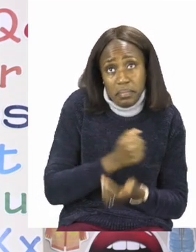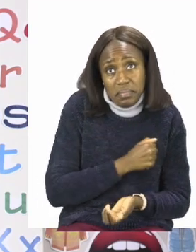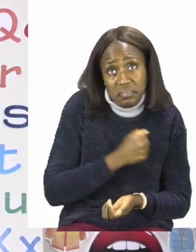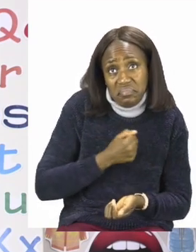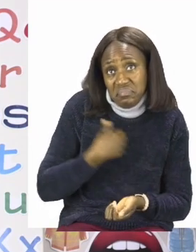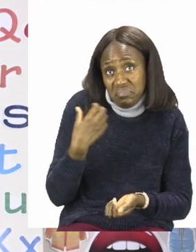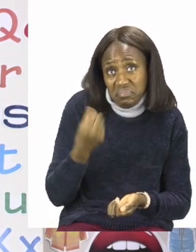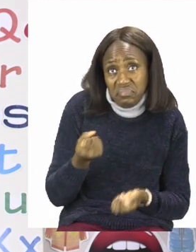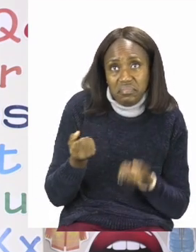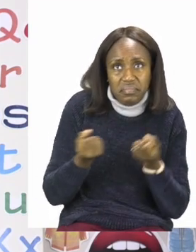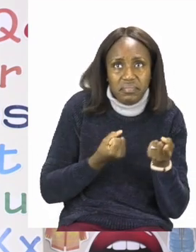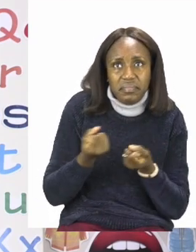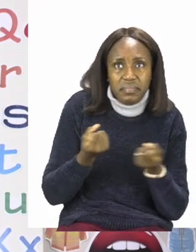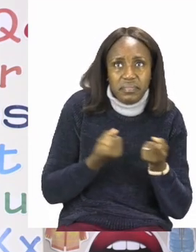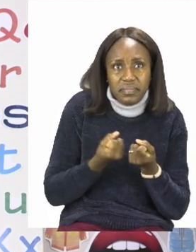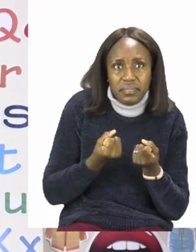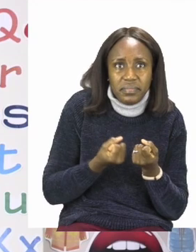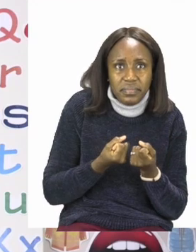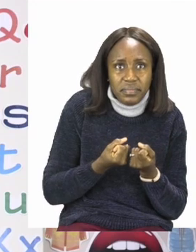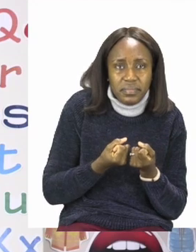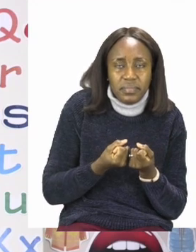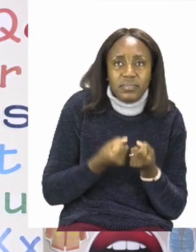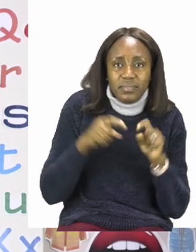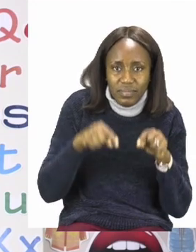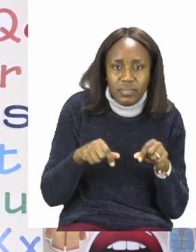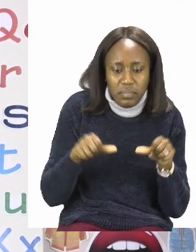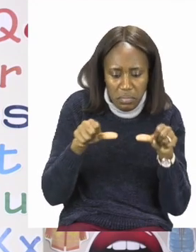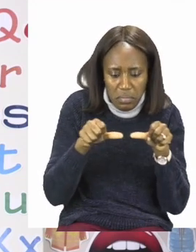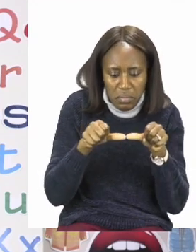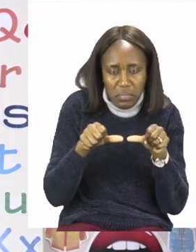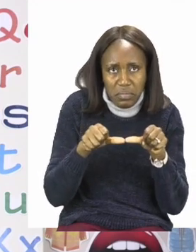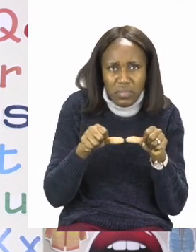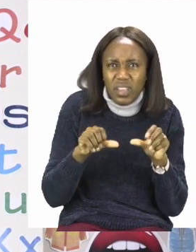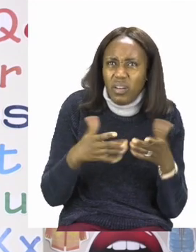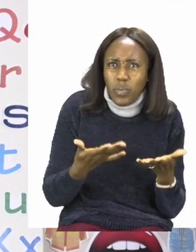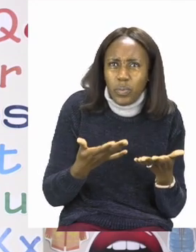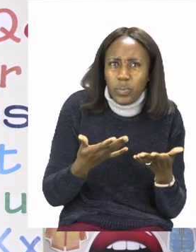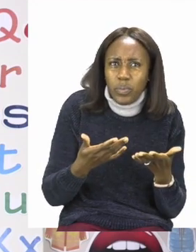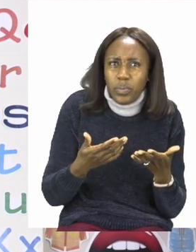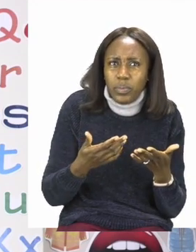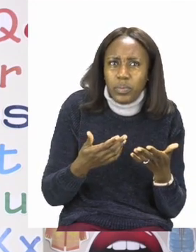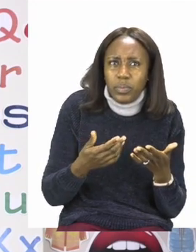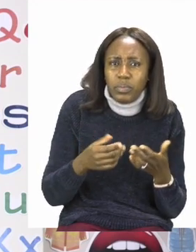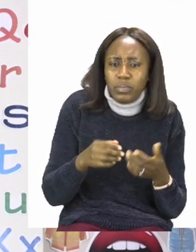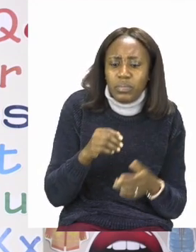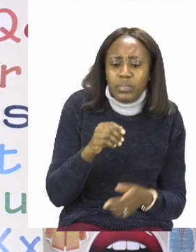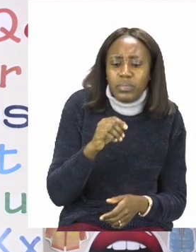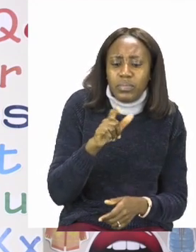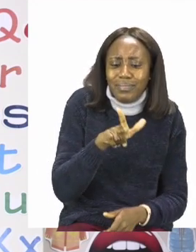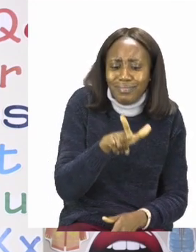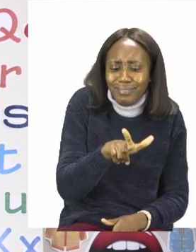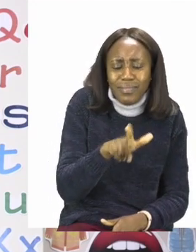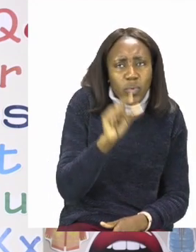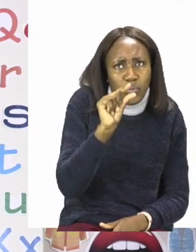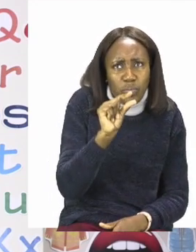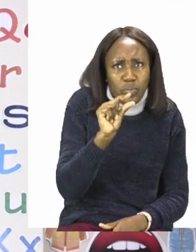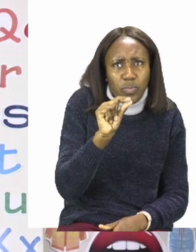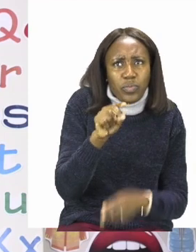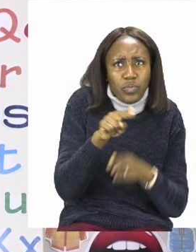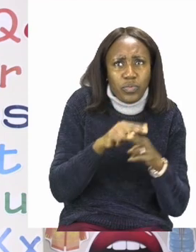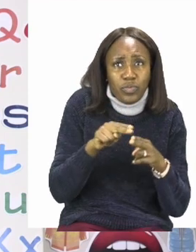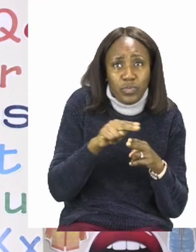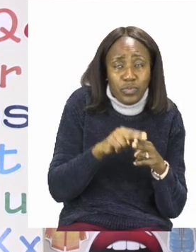cars. So we're going to measure the car. But how? The hand span seems to be too small for the car.